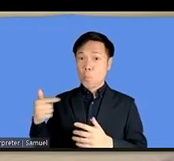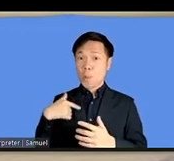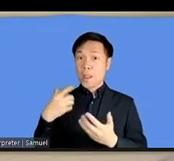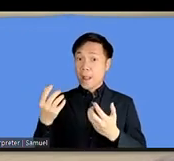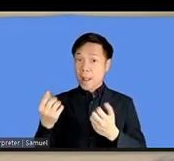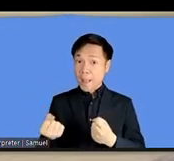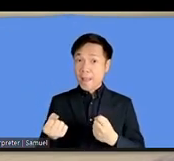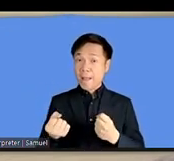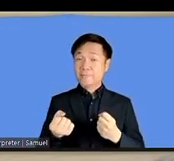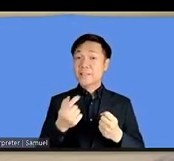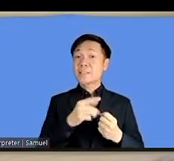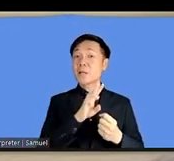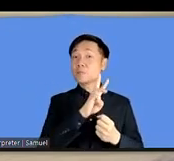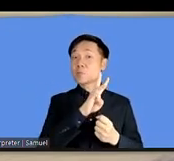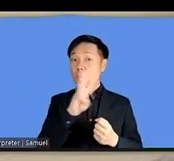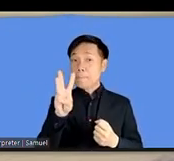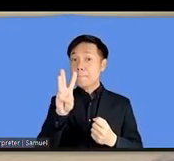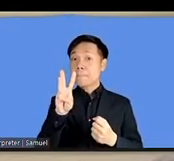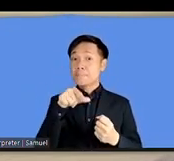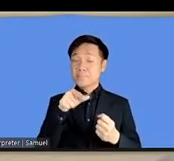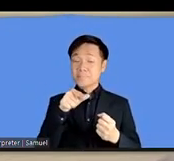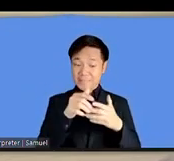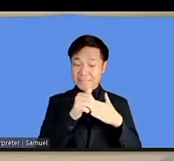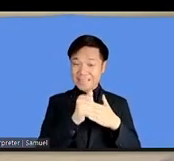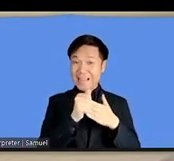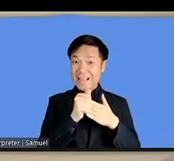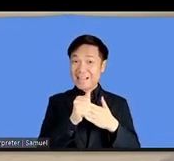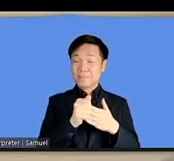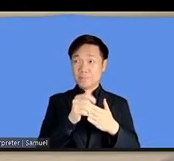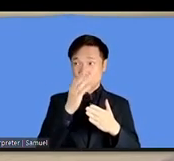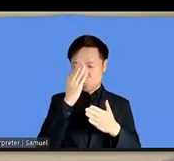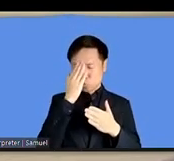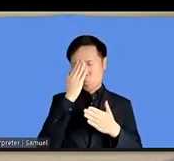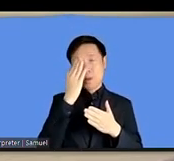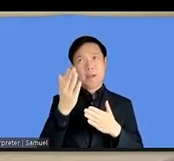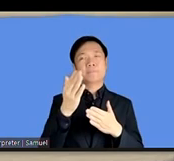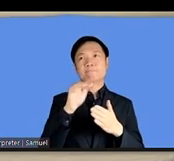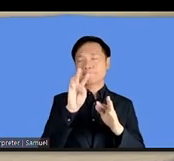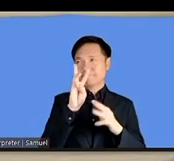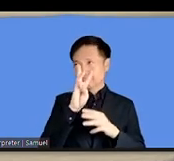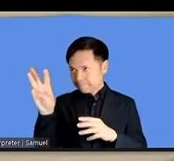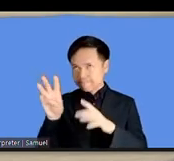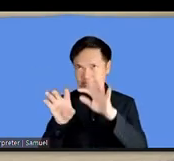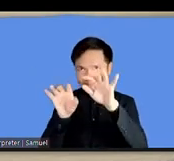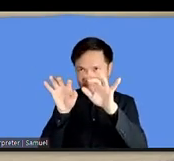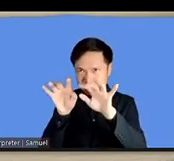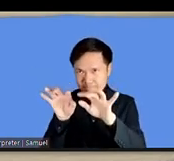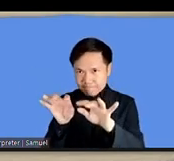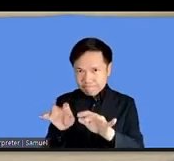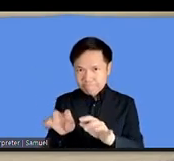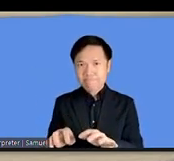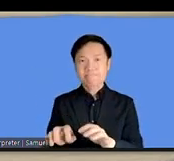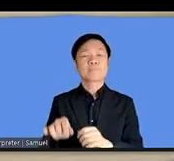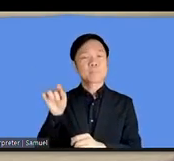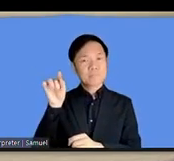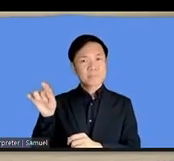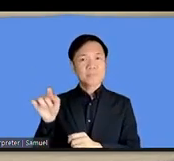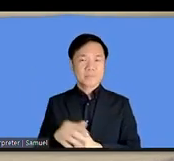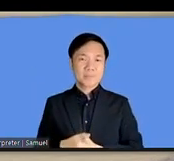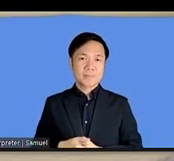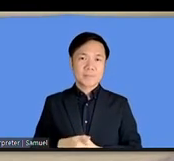accessibility guidelines while developing these website this information was put on the website had there been